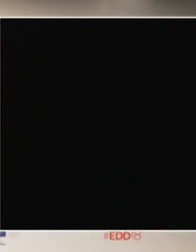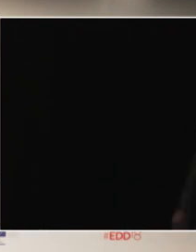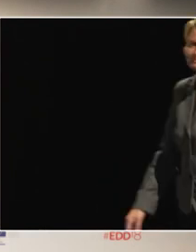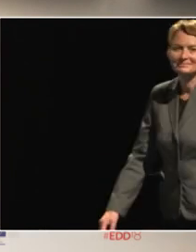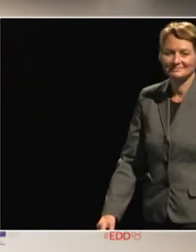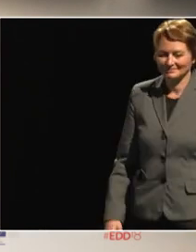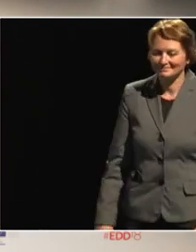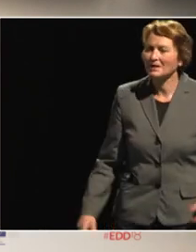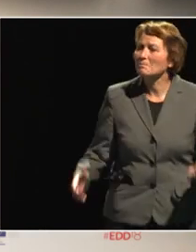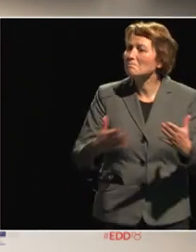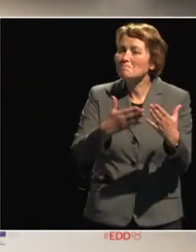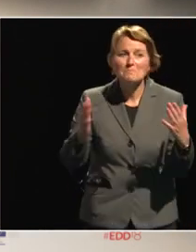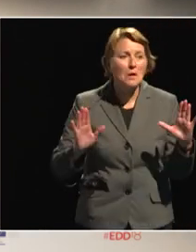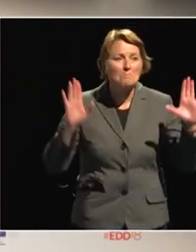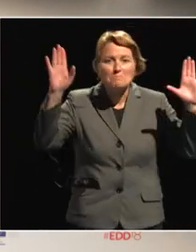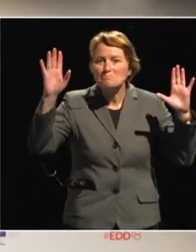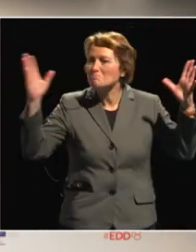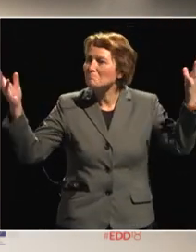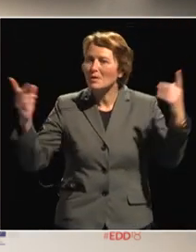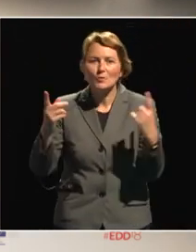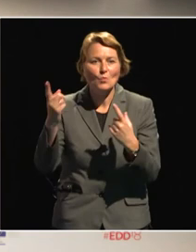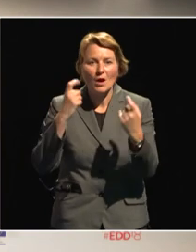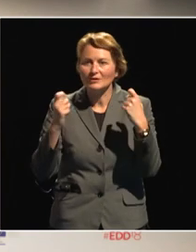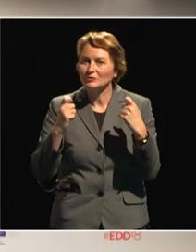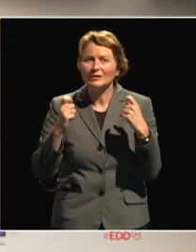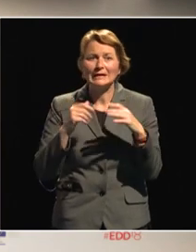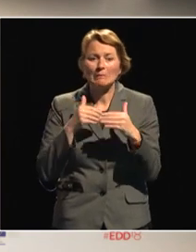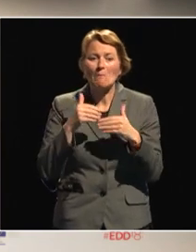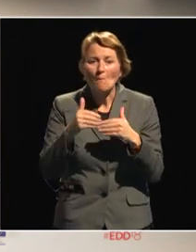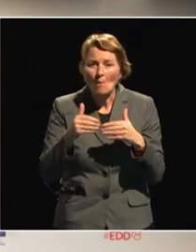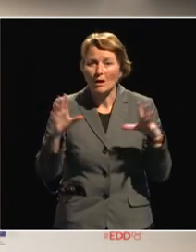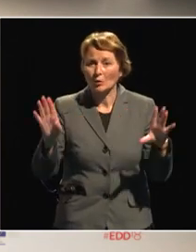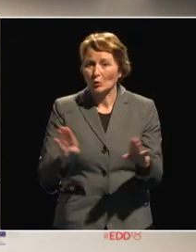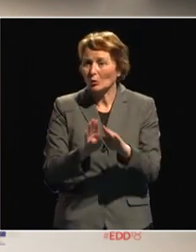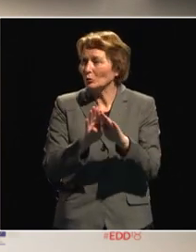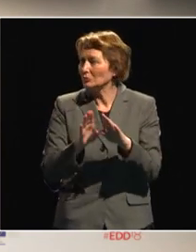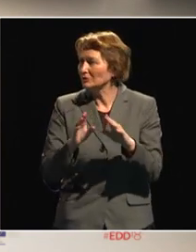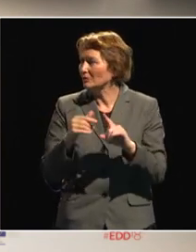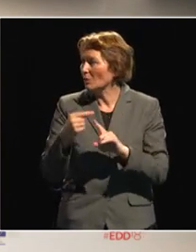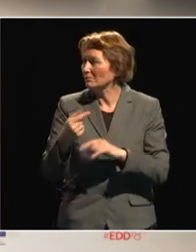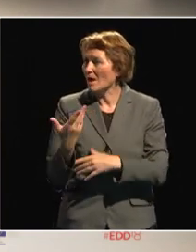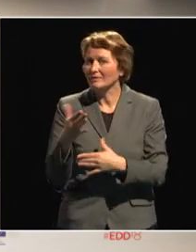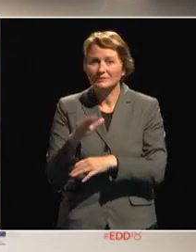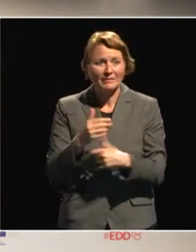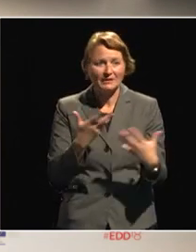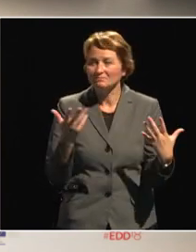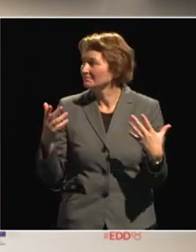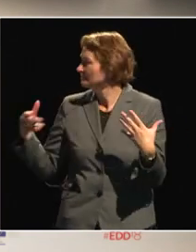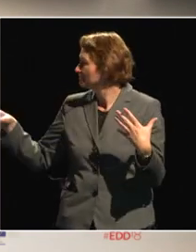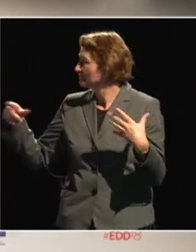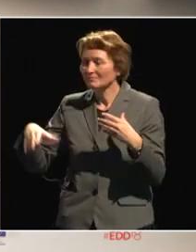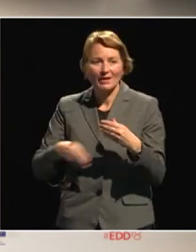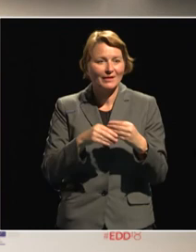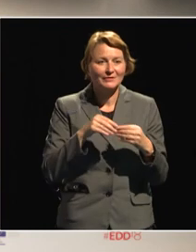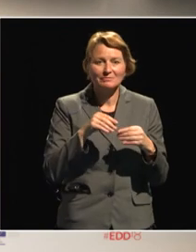try and conclude to this afternoon nope any additional remarks from the panel okay